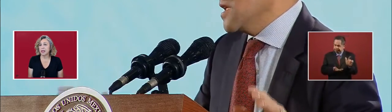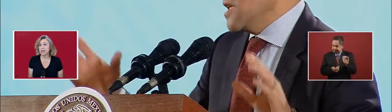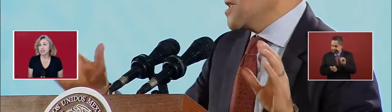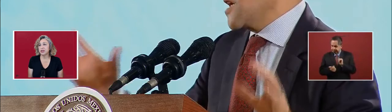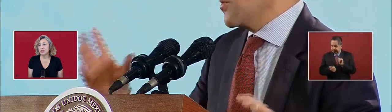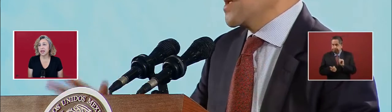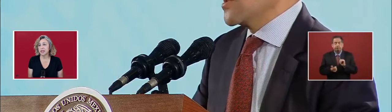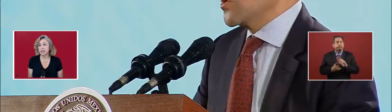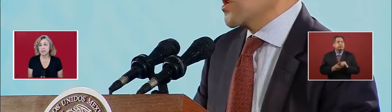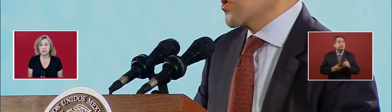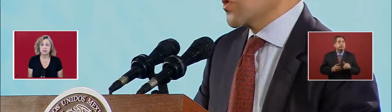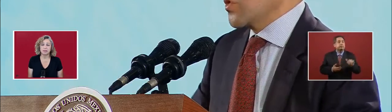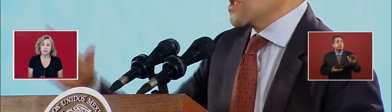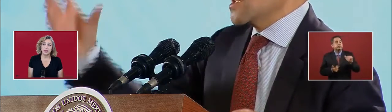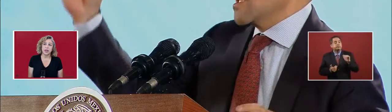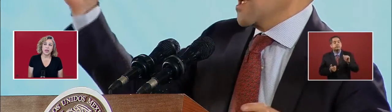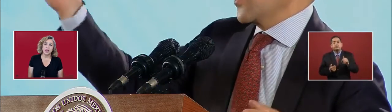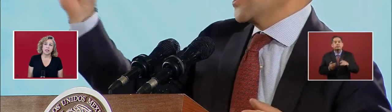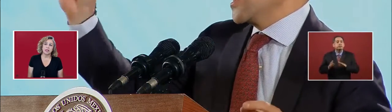collection of taxes.